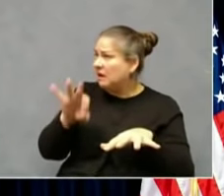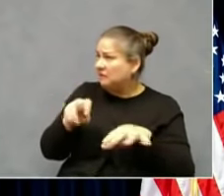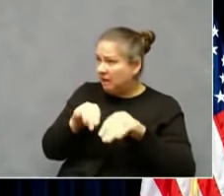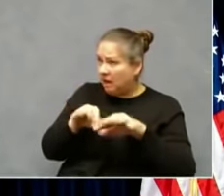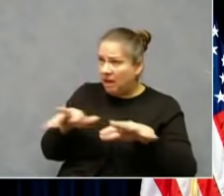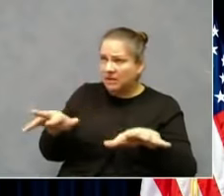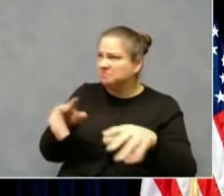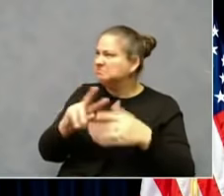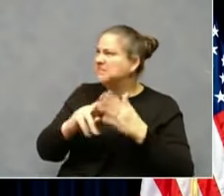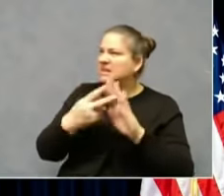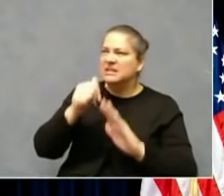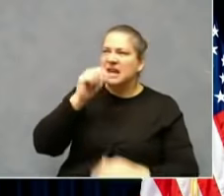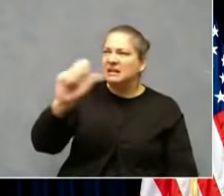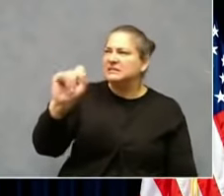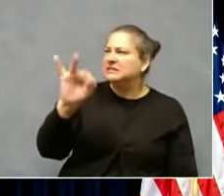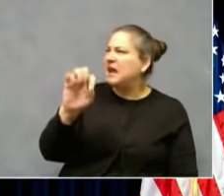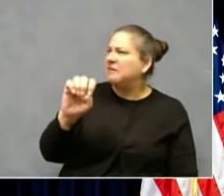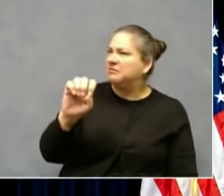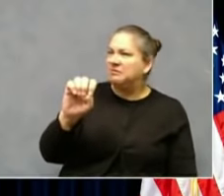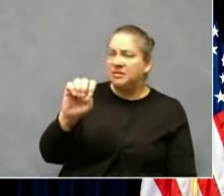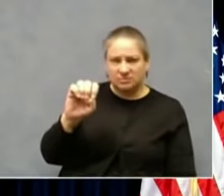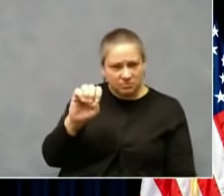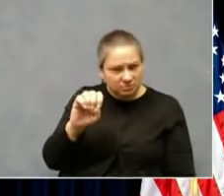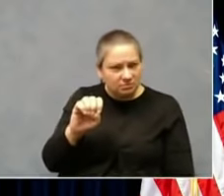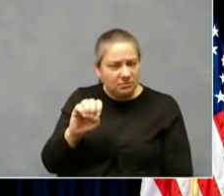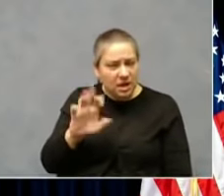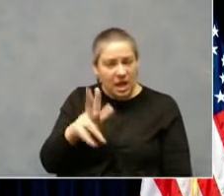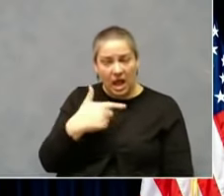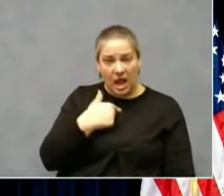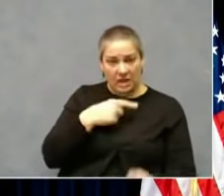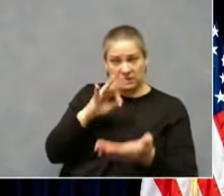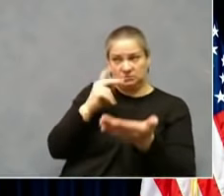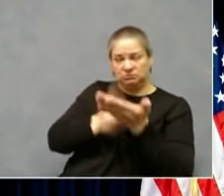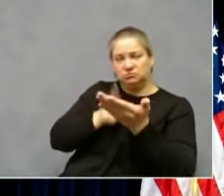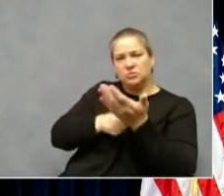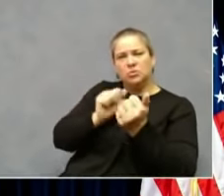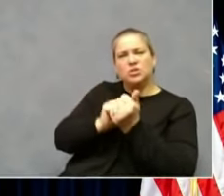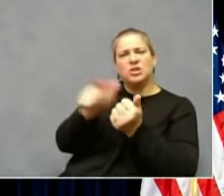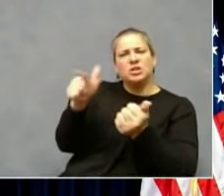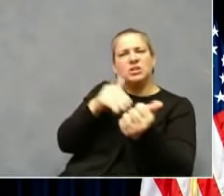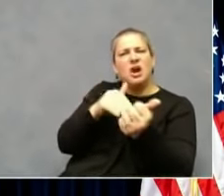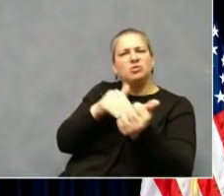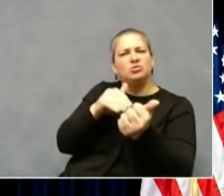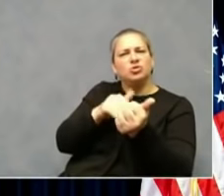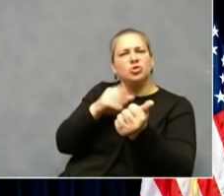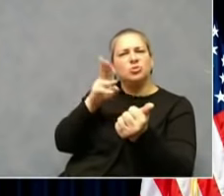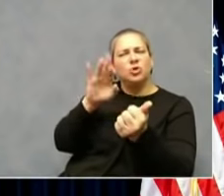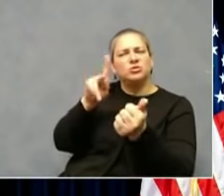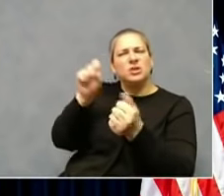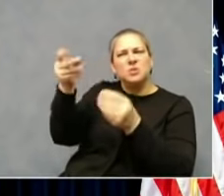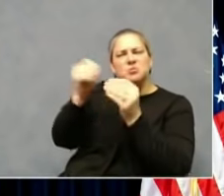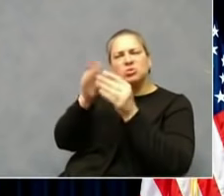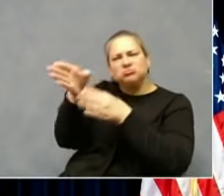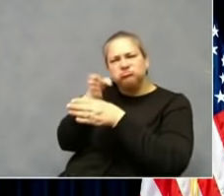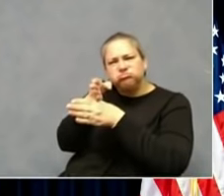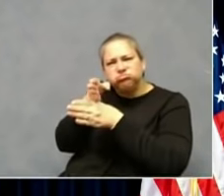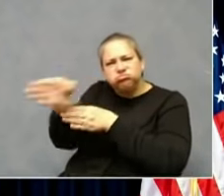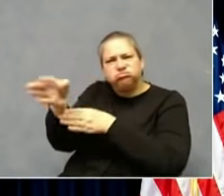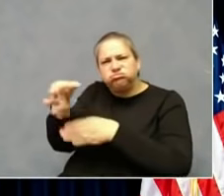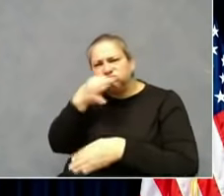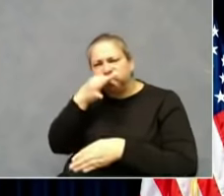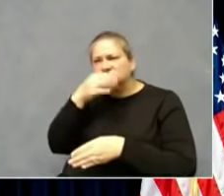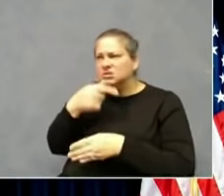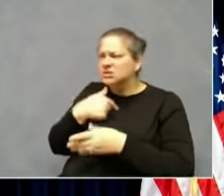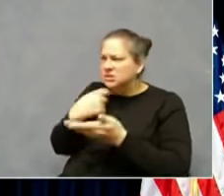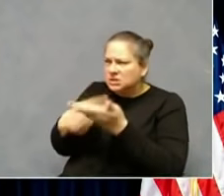having a personal conversation with Dr. Burks about having to get community spread under some level of of control. We're not control.